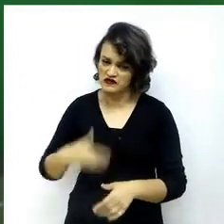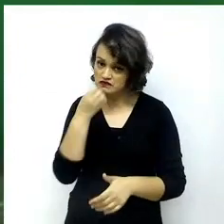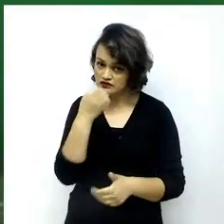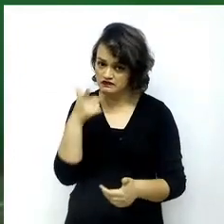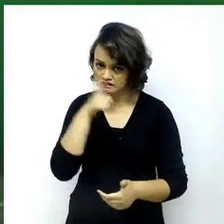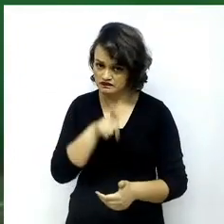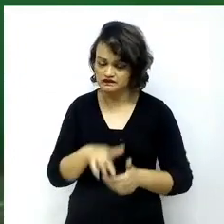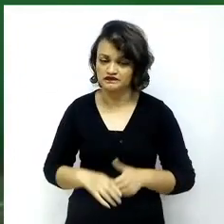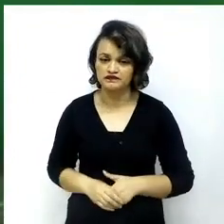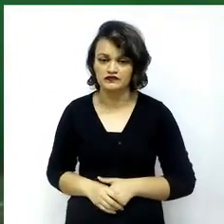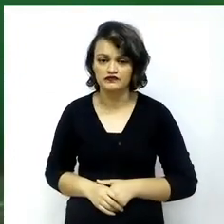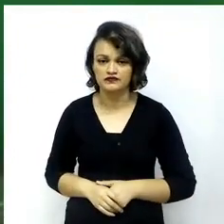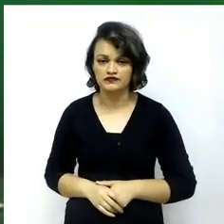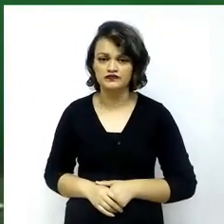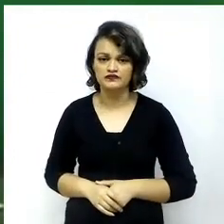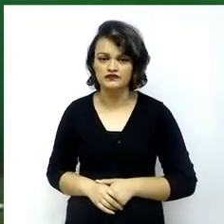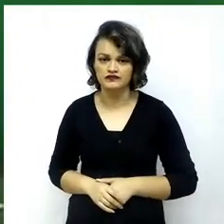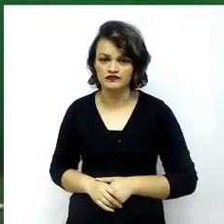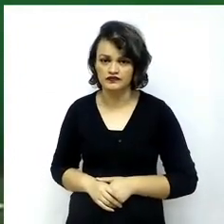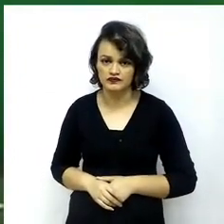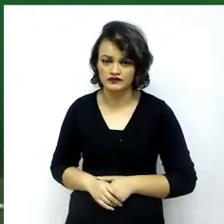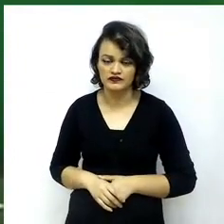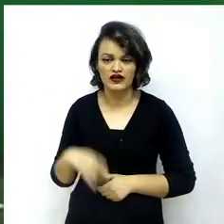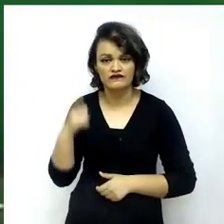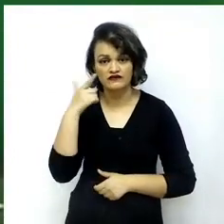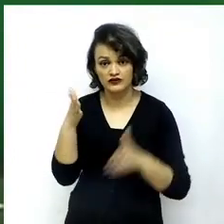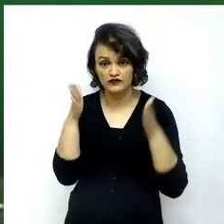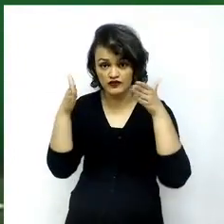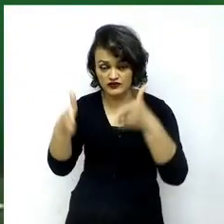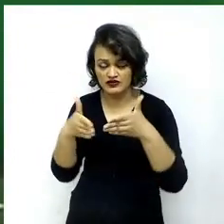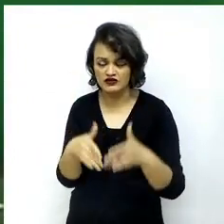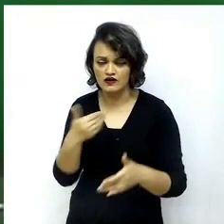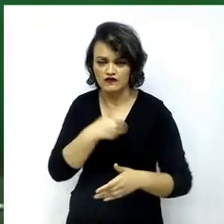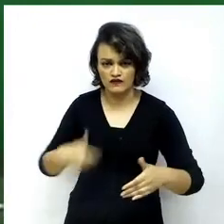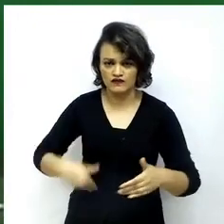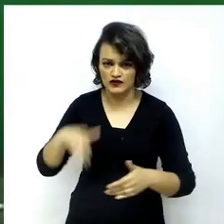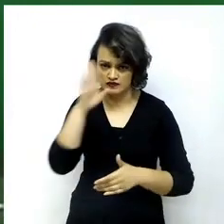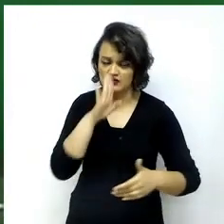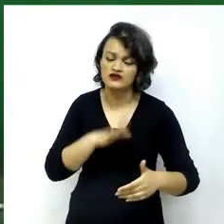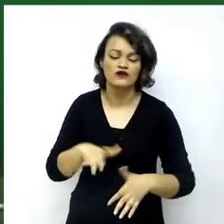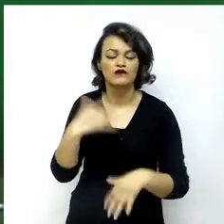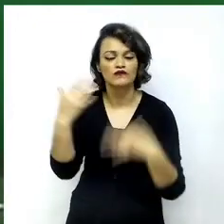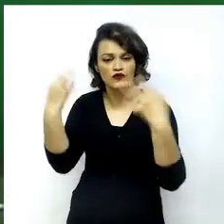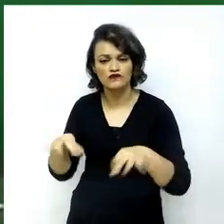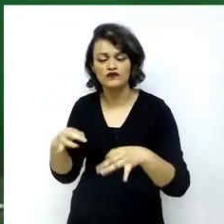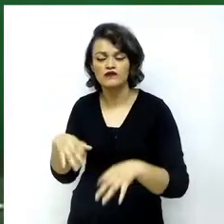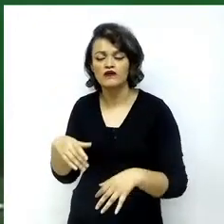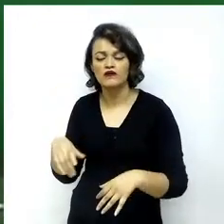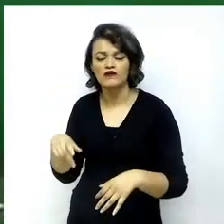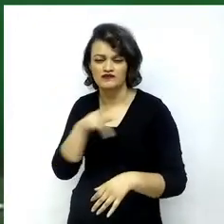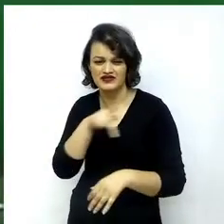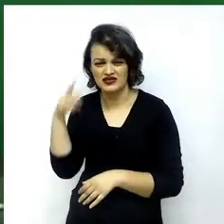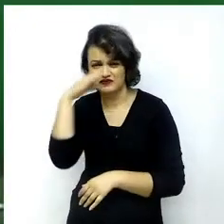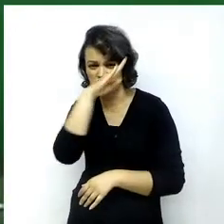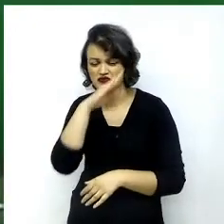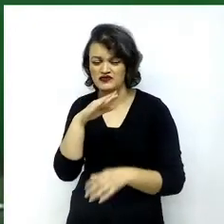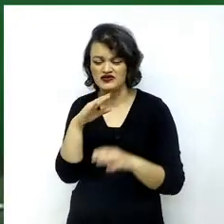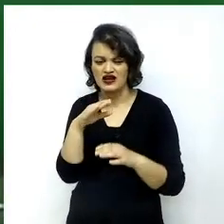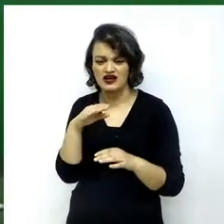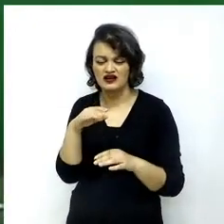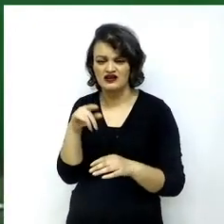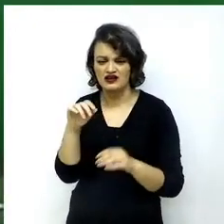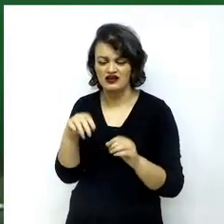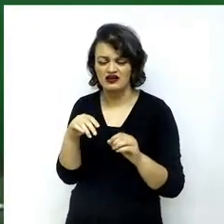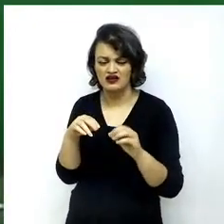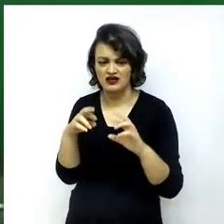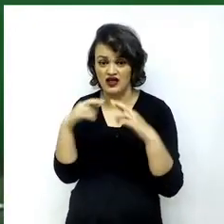This is a pivotal issue for Brazil's governors. As President Jair Bolsonaro has claimed at the United Nations General Assembly, Brazil